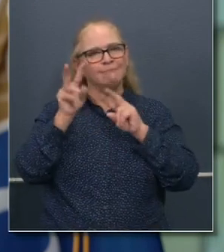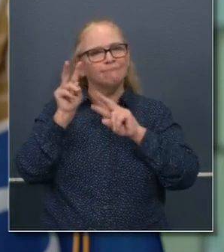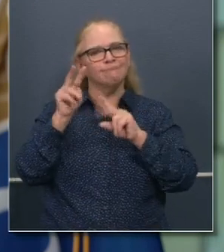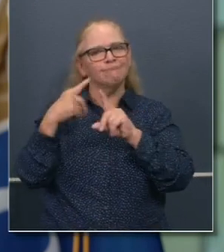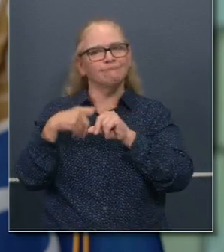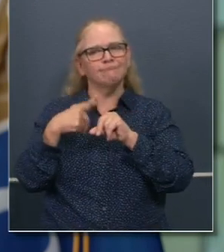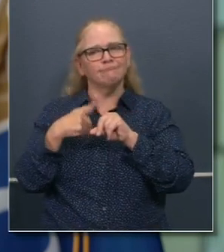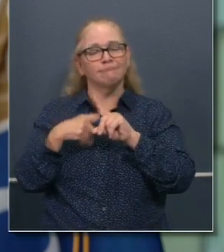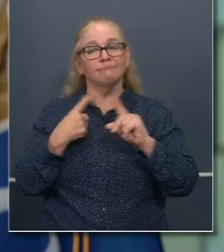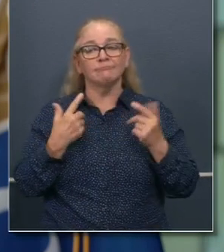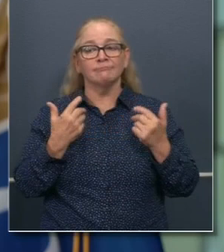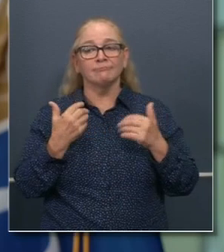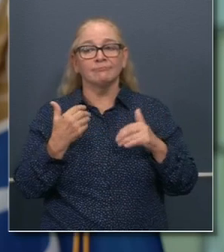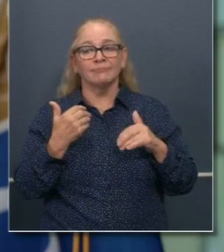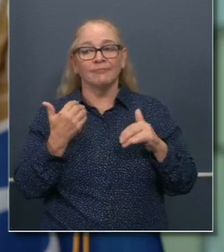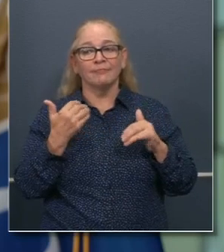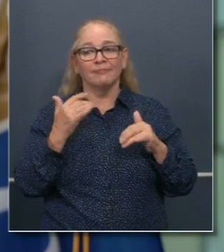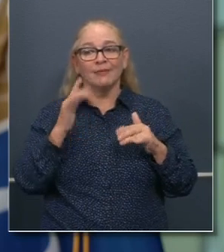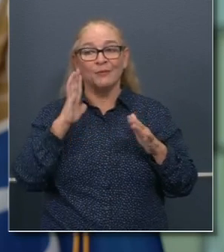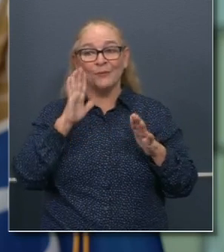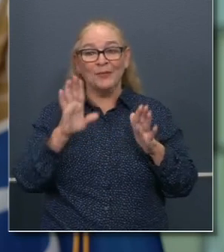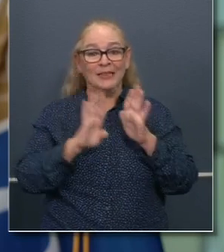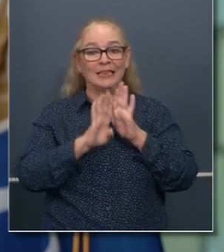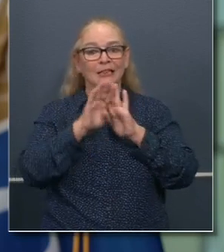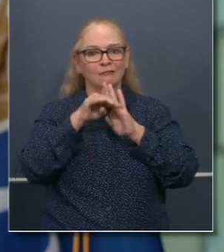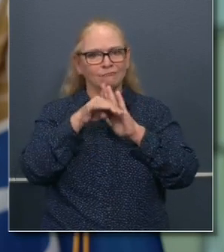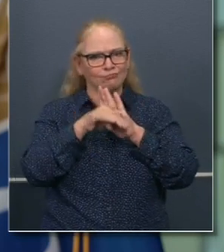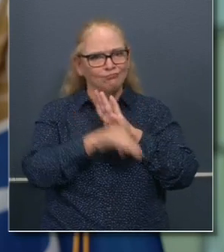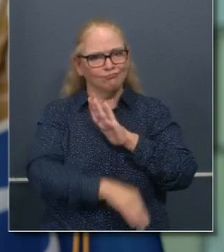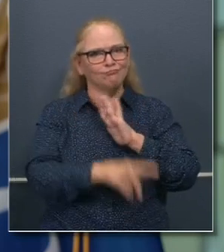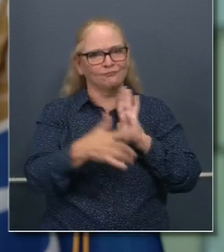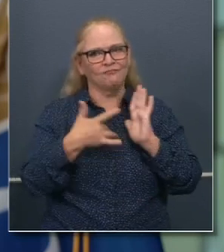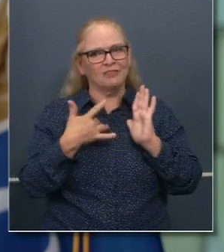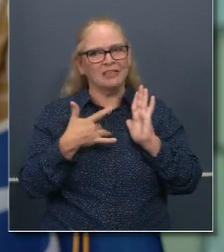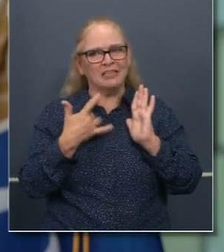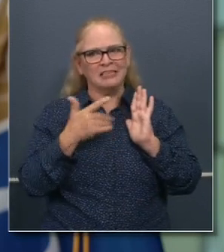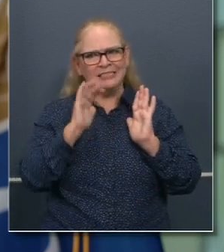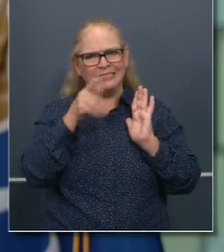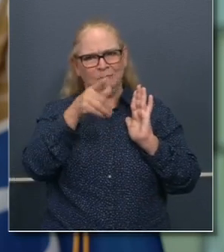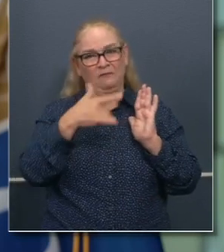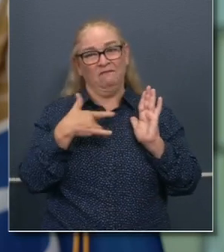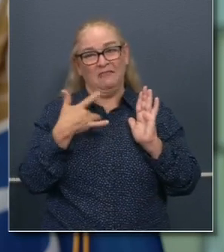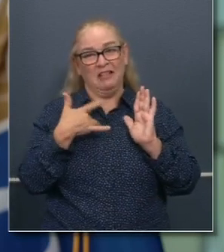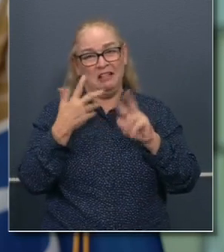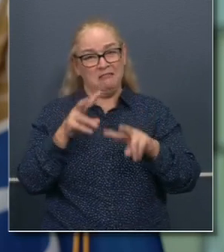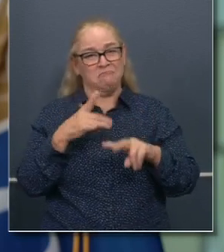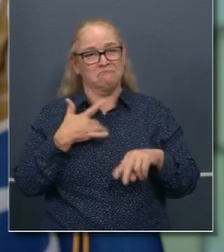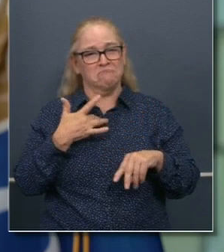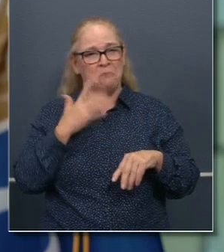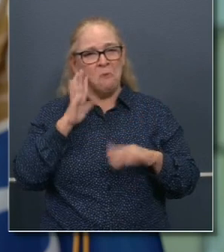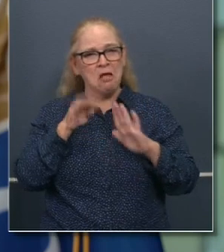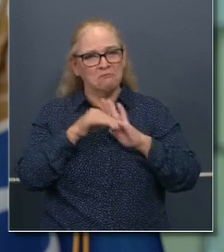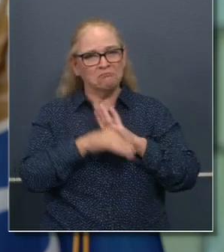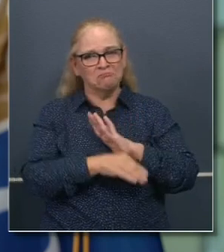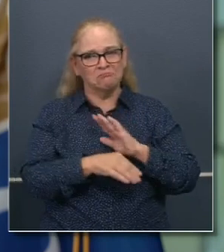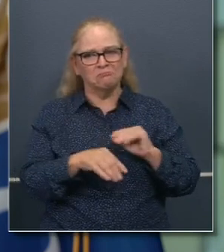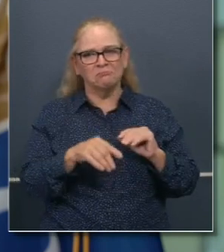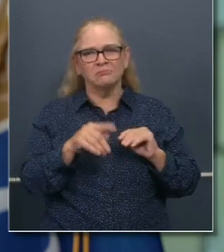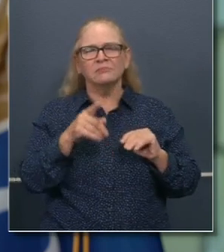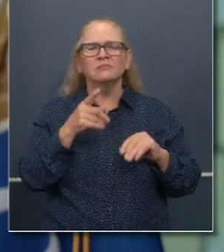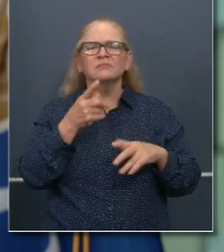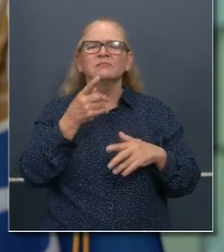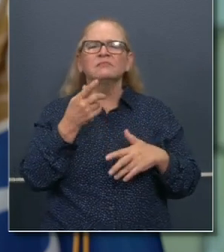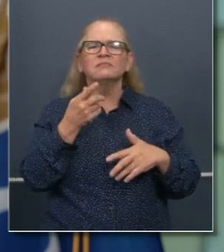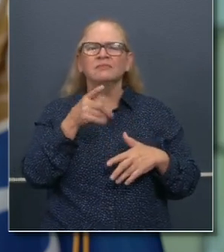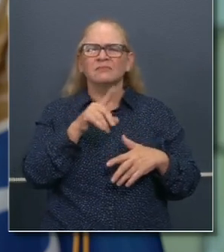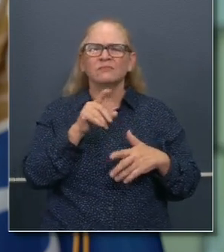it looks like the state is turning the corner. Could you, um, specify a bit more about what you mean? What, what